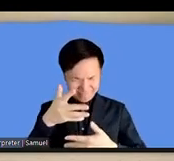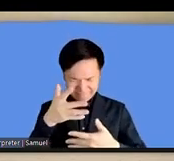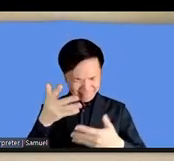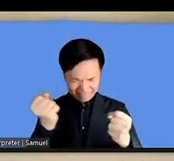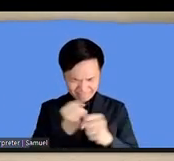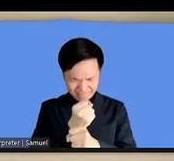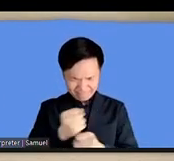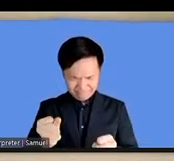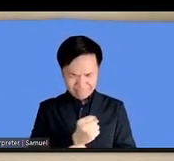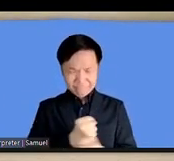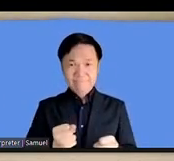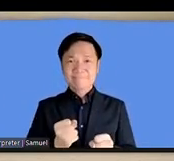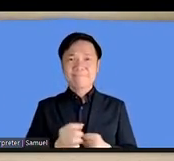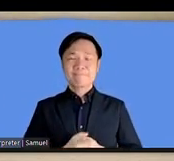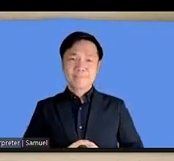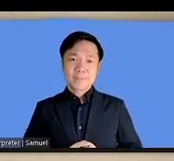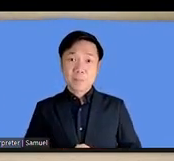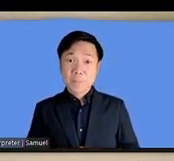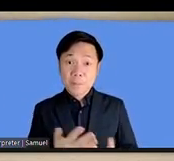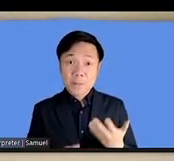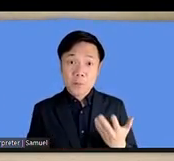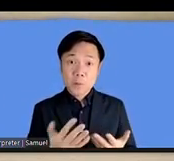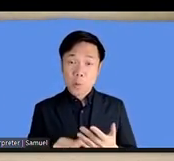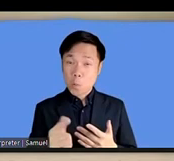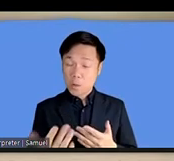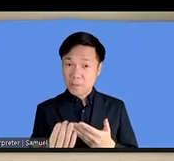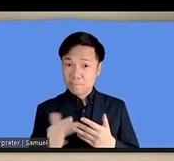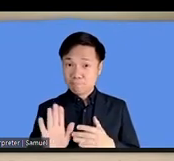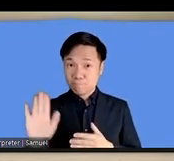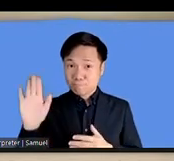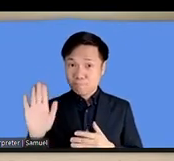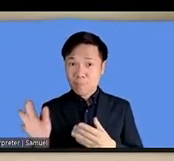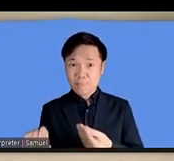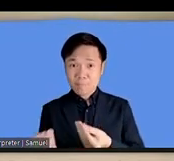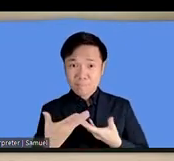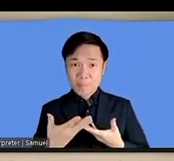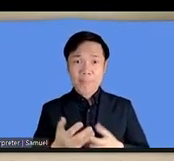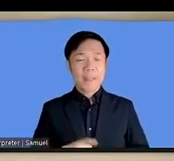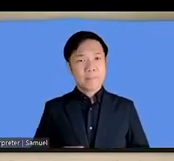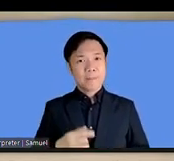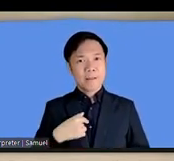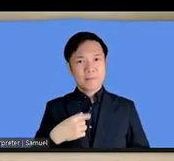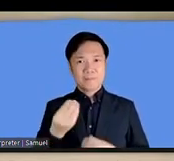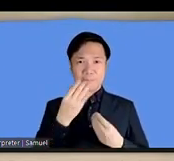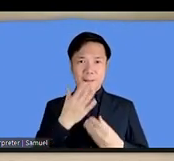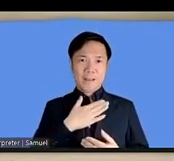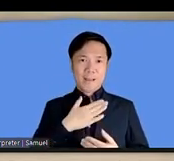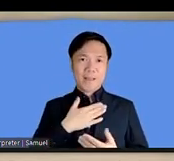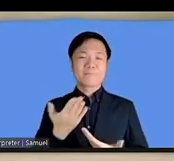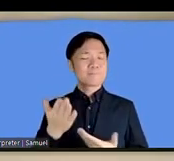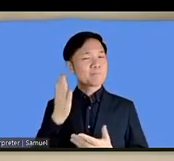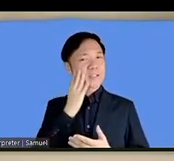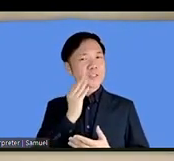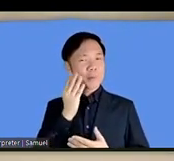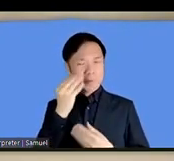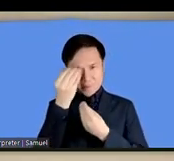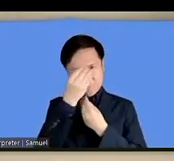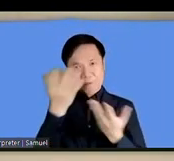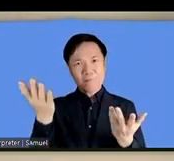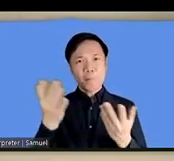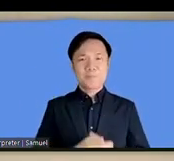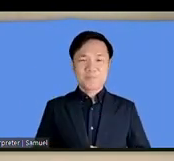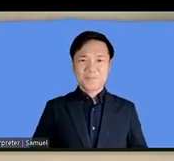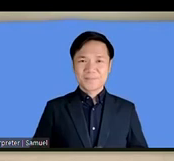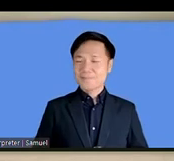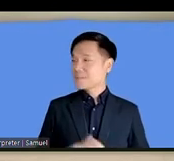at some other point if anyone wants but uh that's just my experience of it thank you yes thank you very much peter this